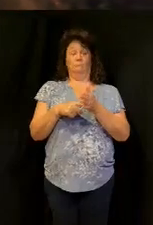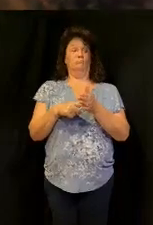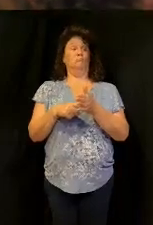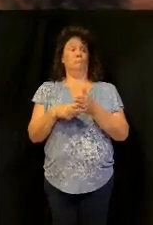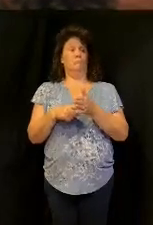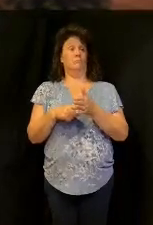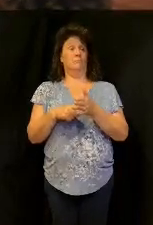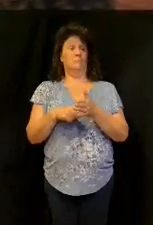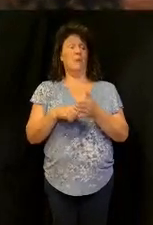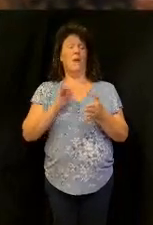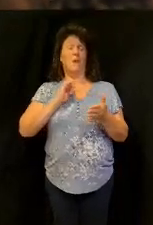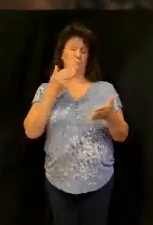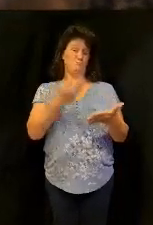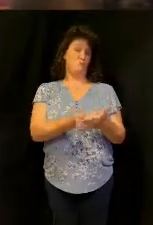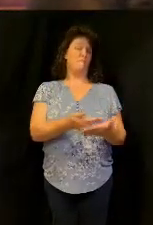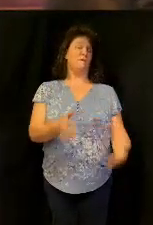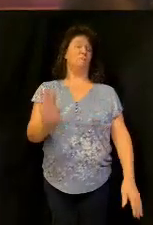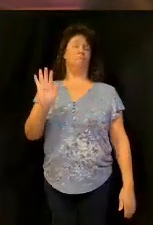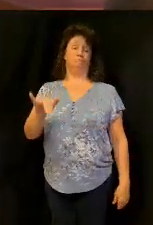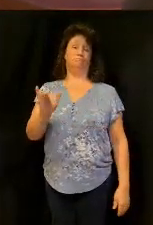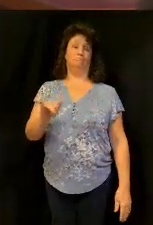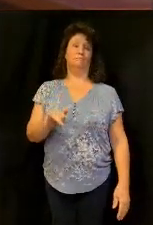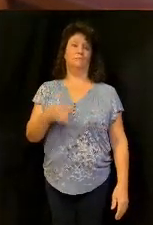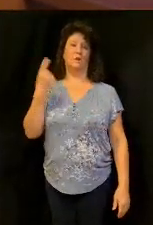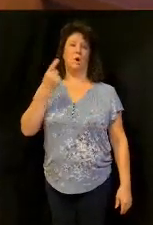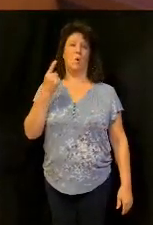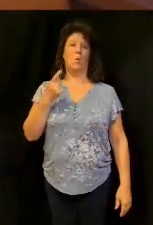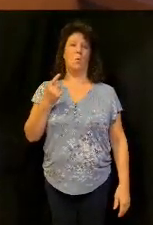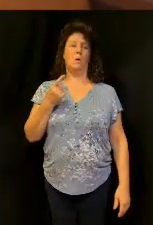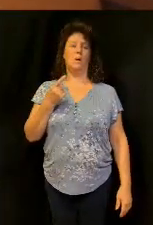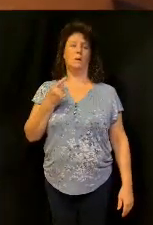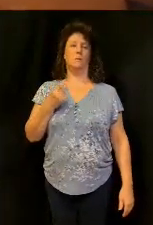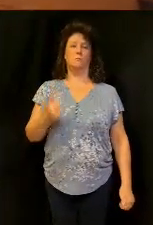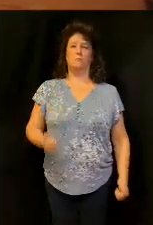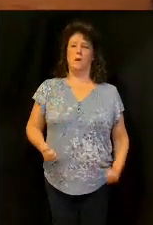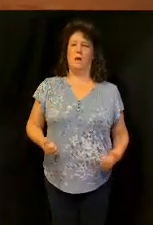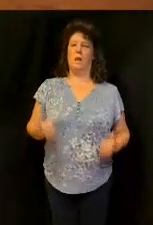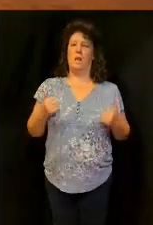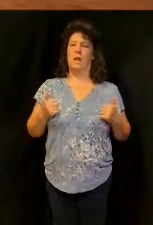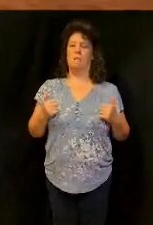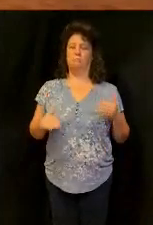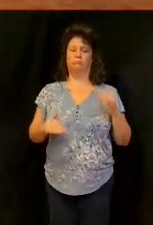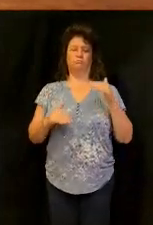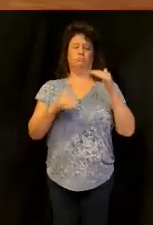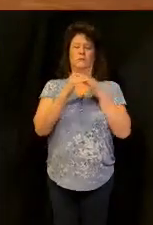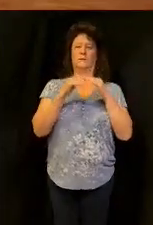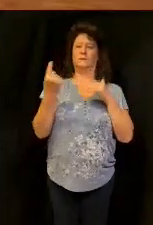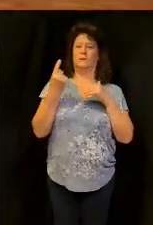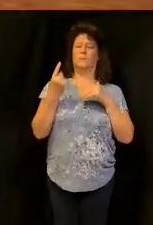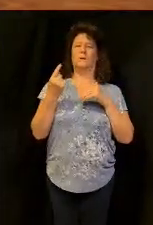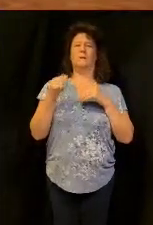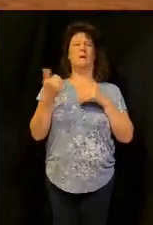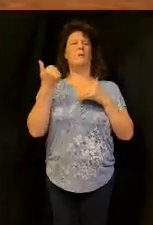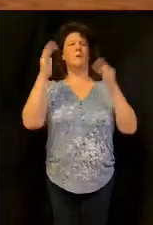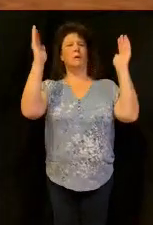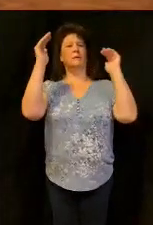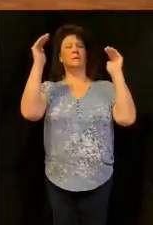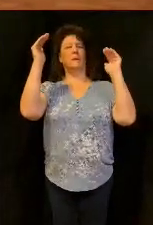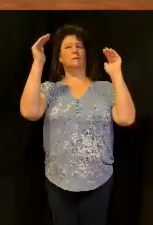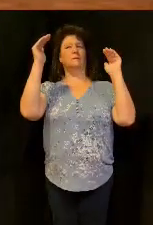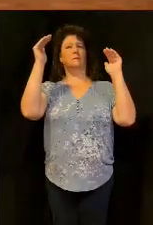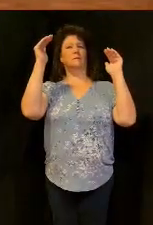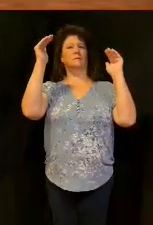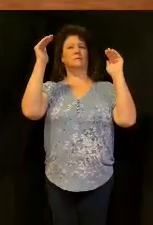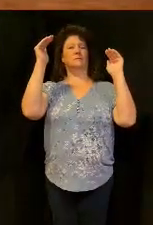I'll prove them because we're trying to always live up to somebody else's expectation instead of one person's expectation that is him